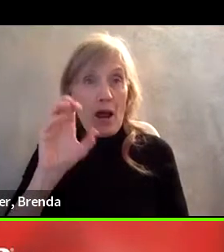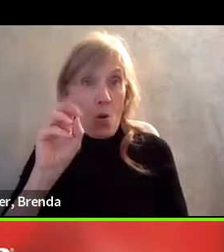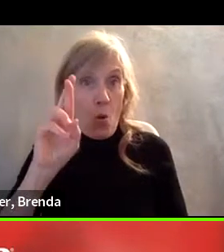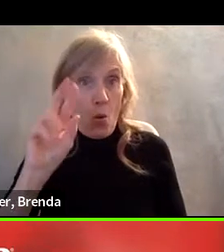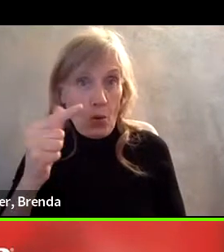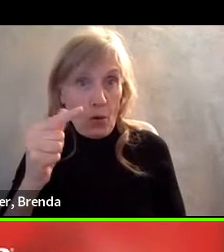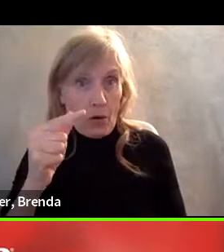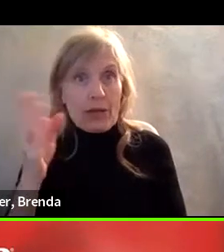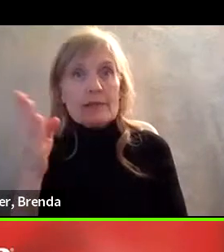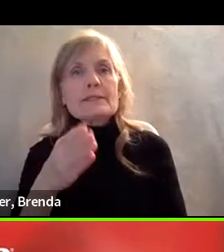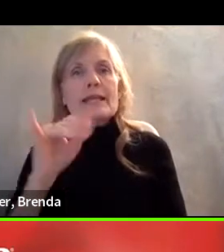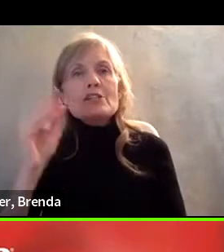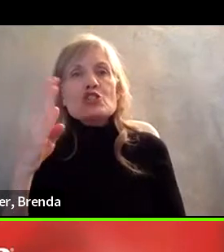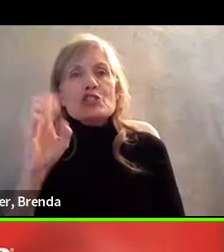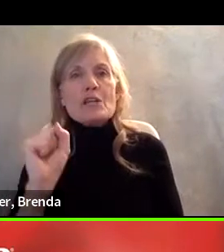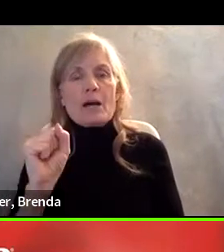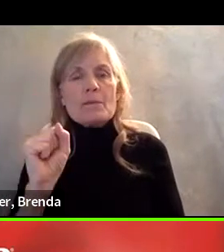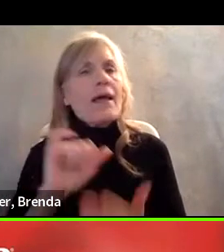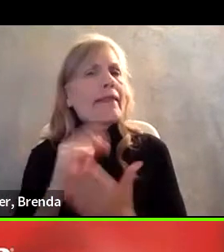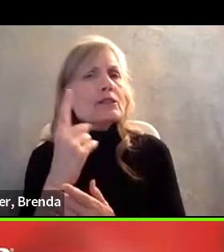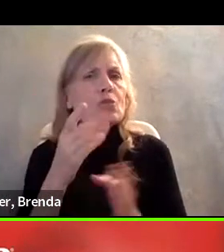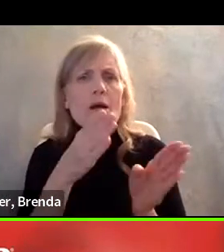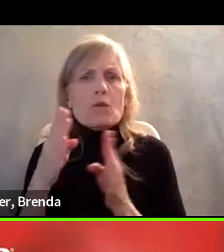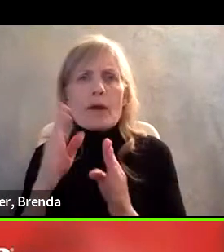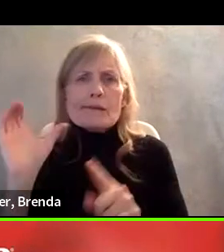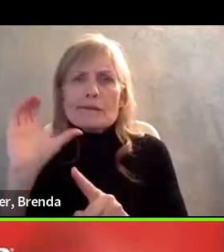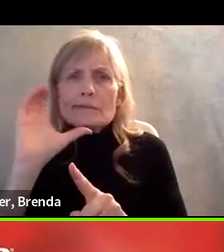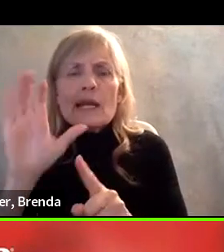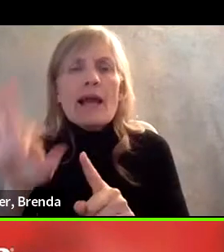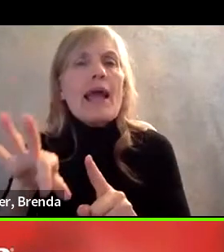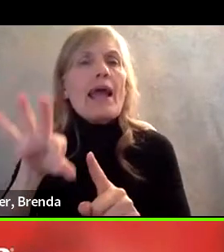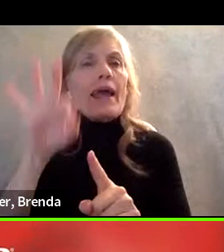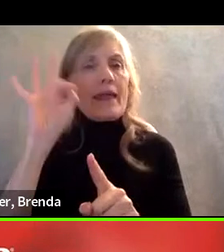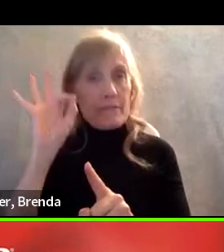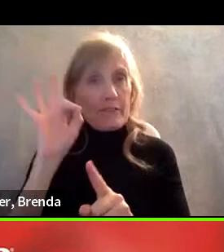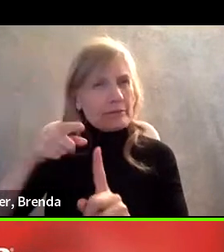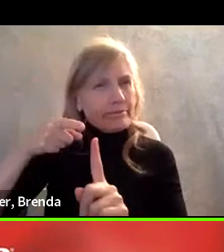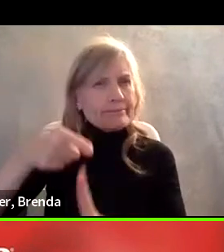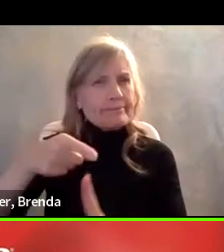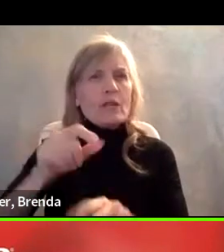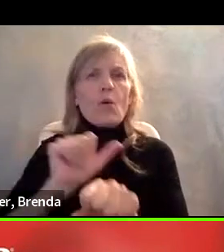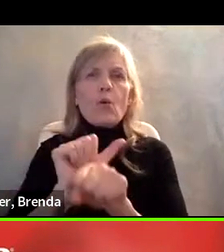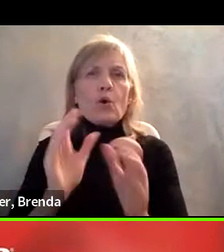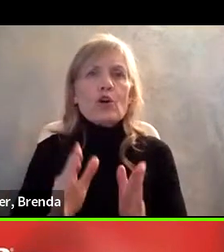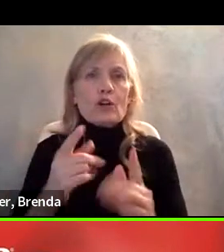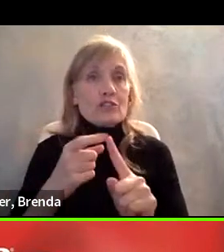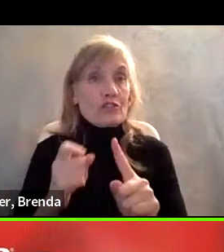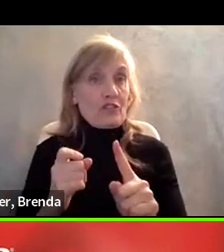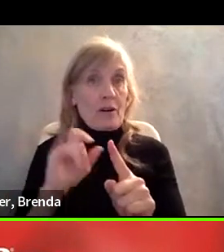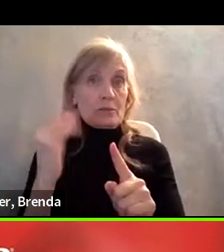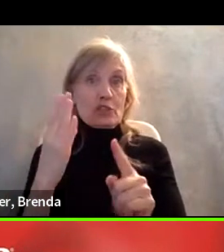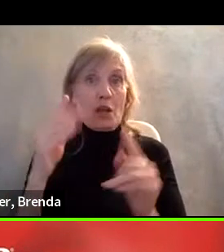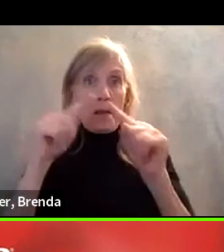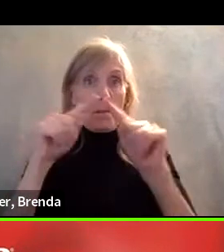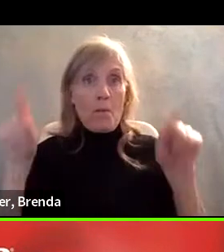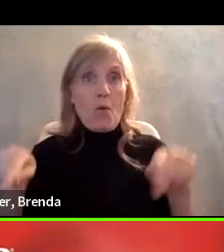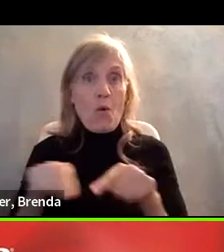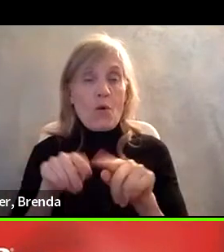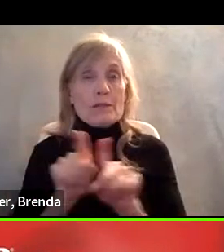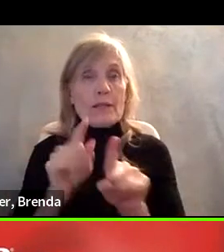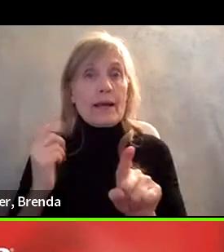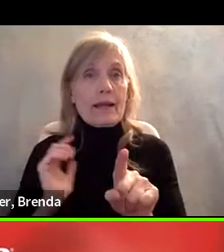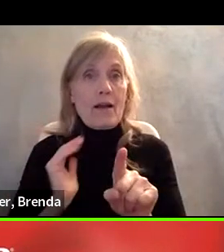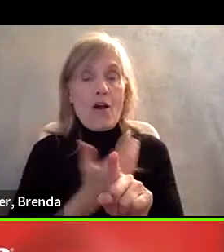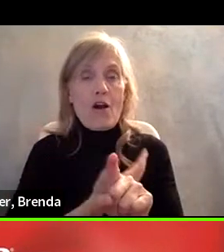way is to source older workers from specialty job boards like ours that are, um, you know, that have a group of, uh, constituents